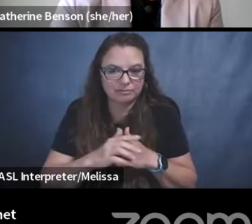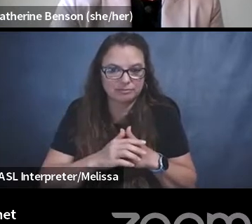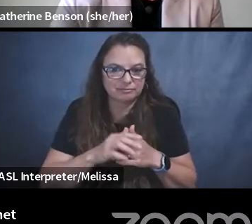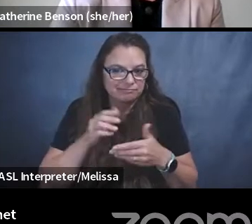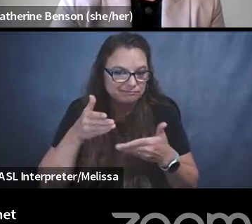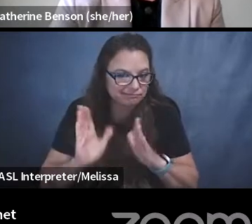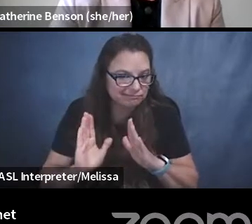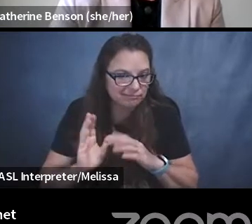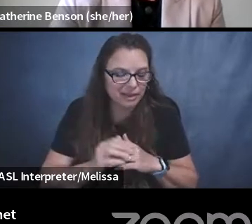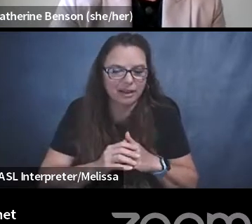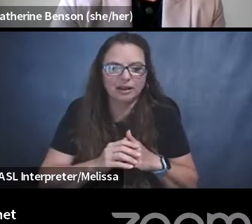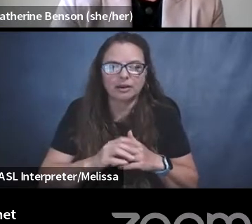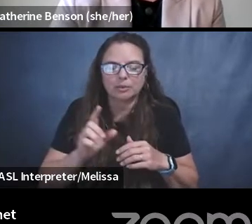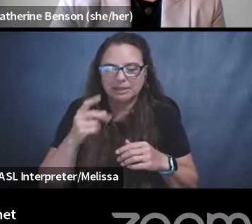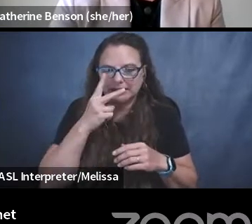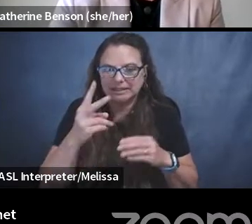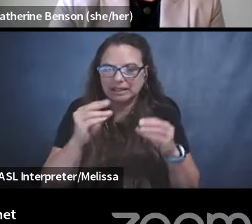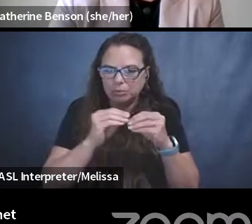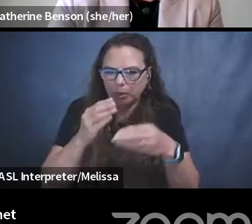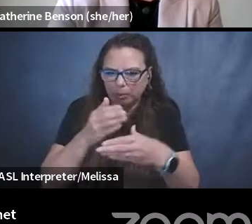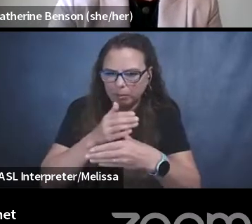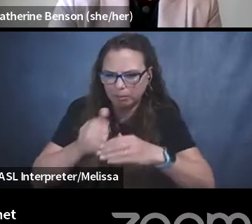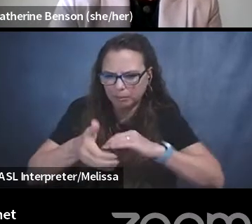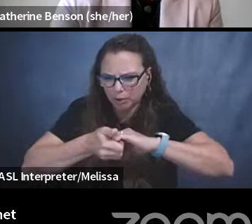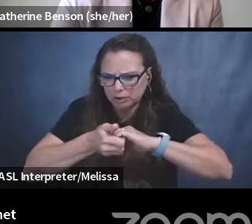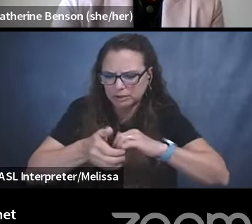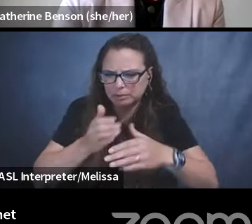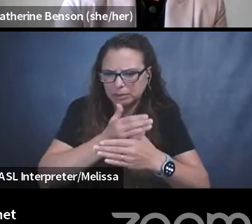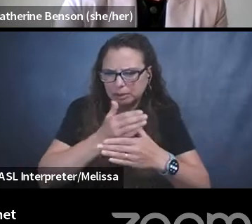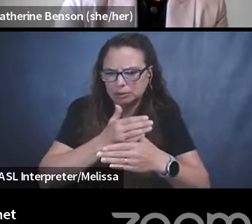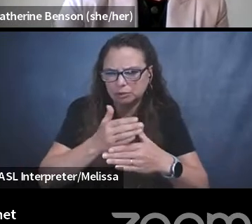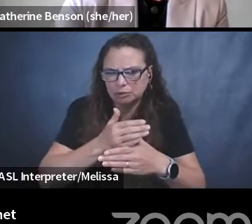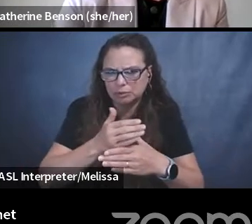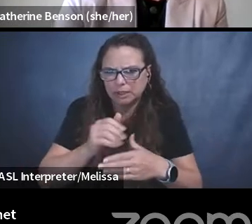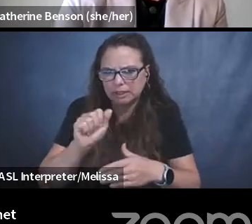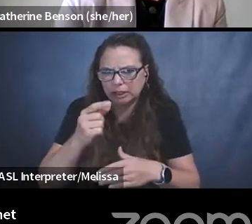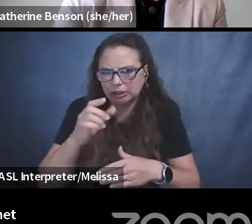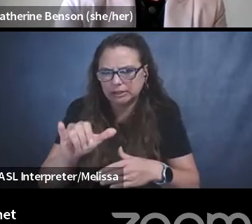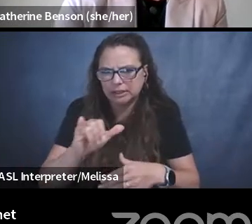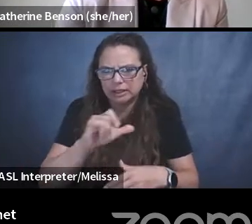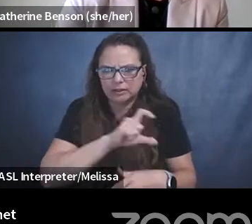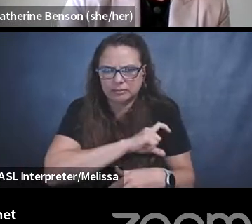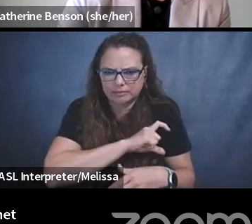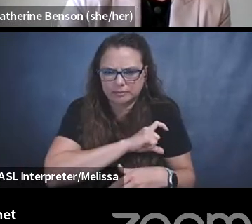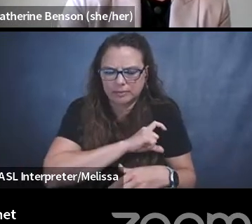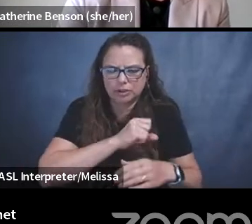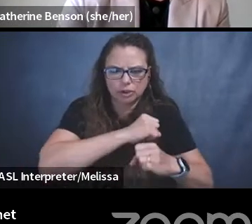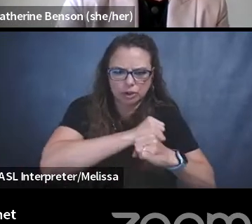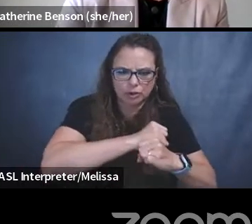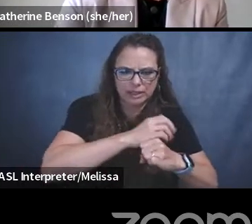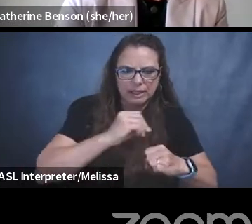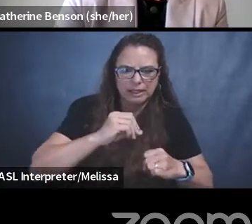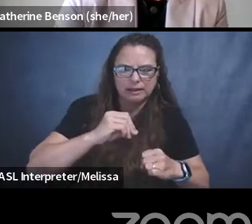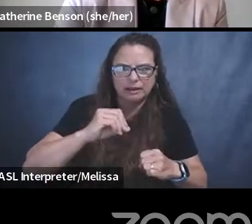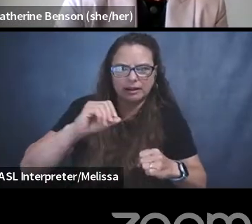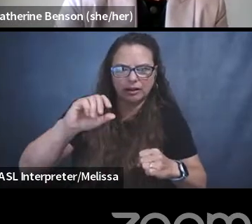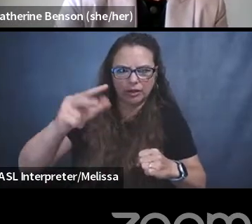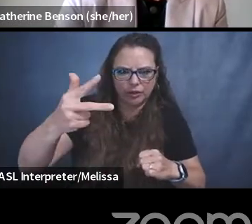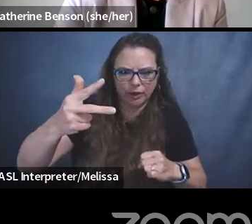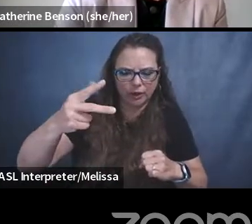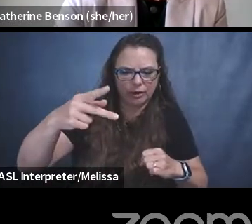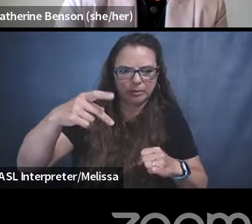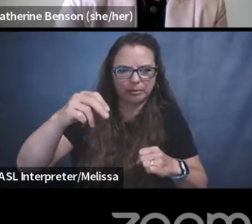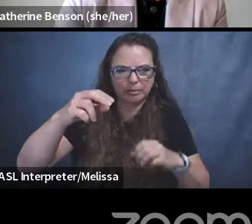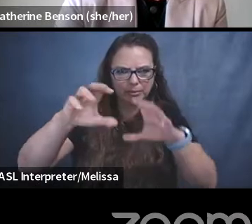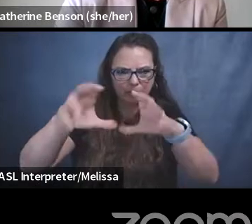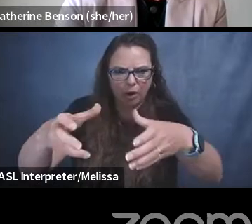between our, um, agencies, our law enforcement and security agencies and third parties. And that's another big issue when it comes